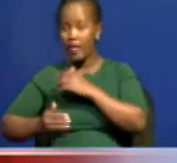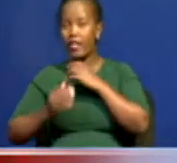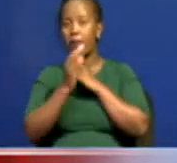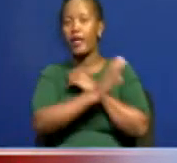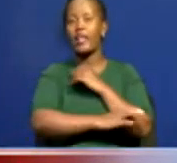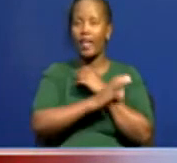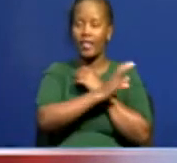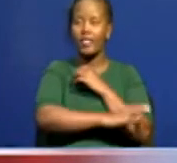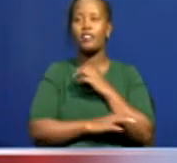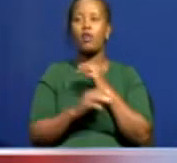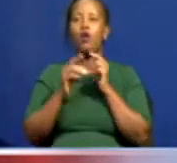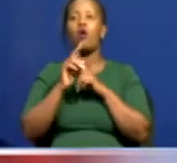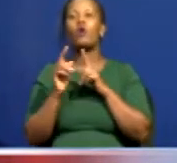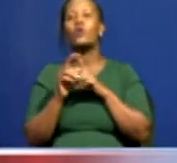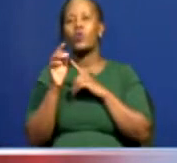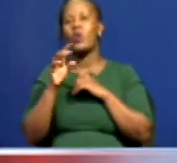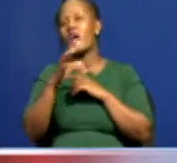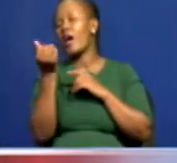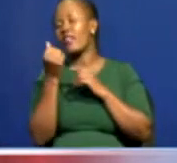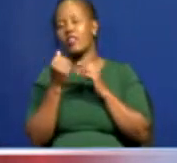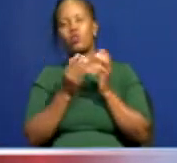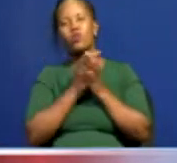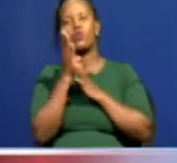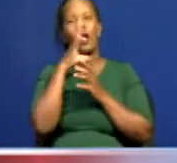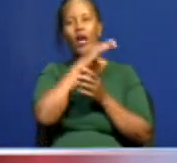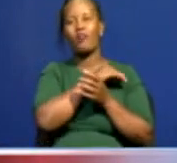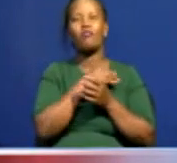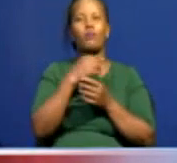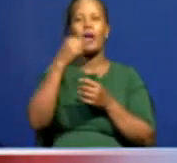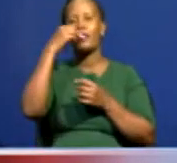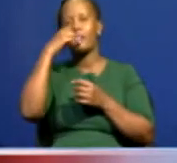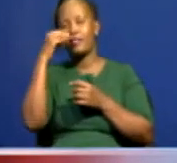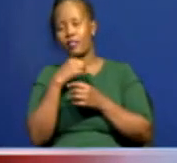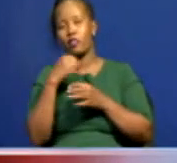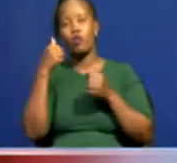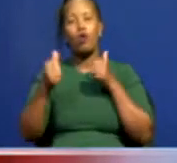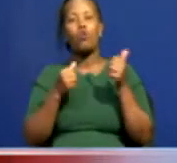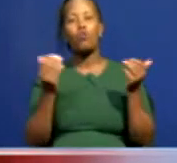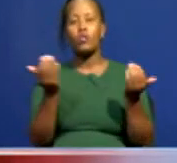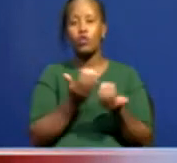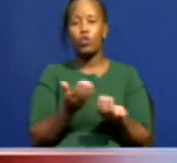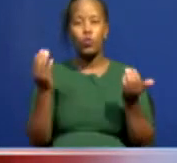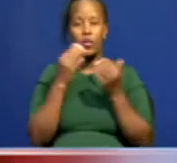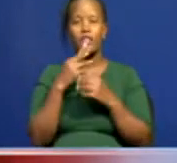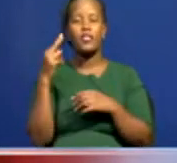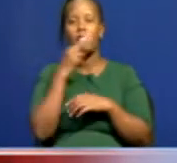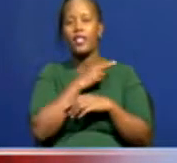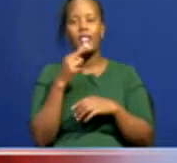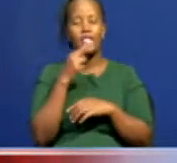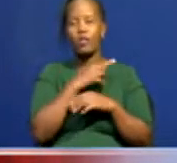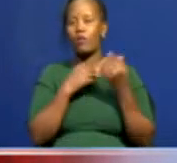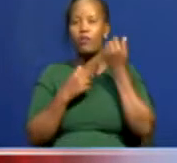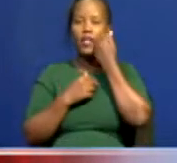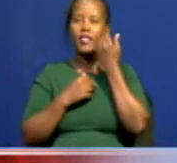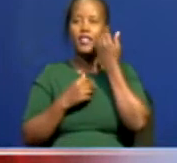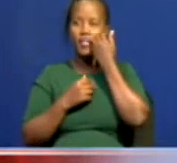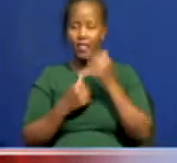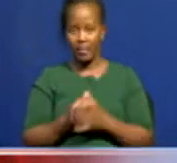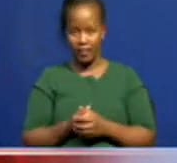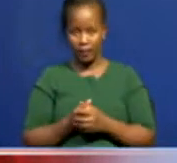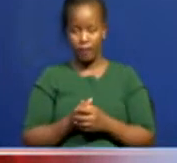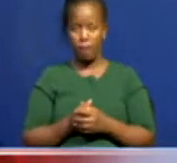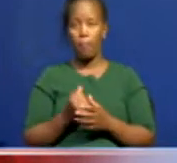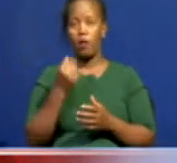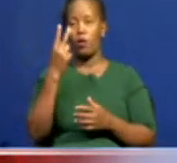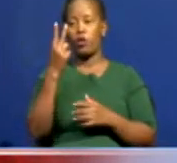suboptimal routine immunization putting children at the risk of the disease As of